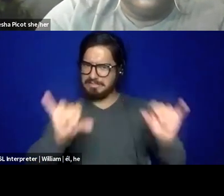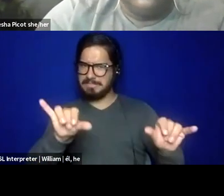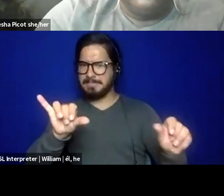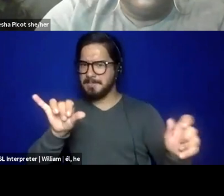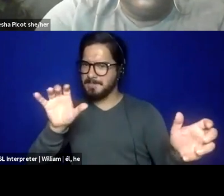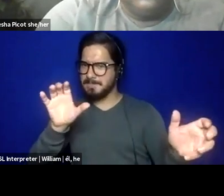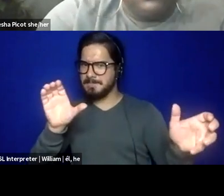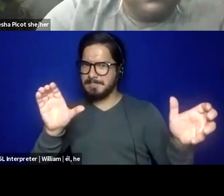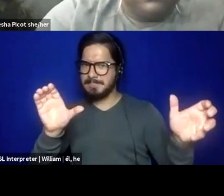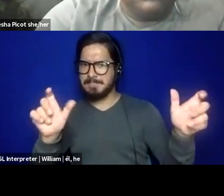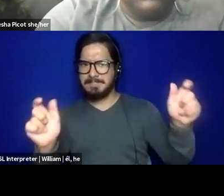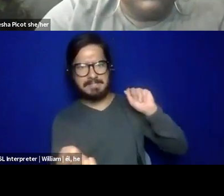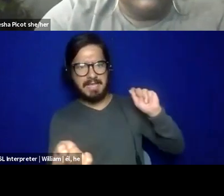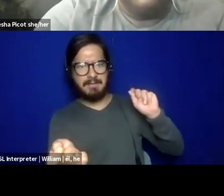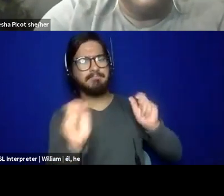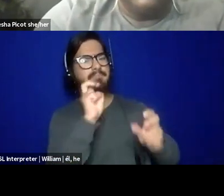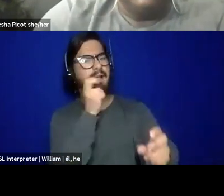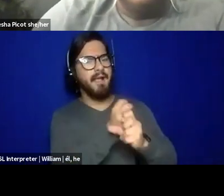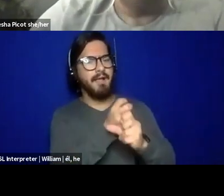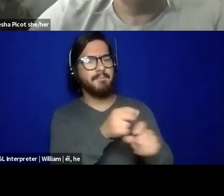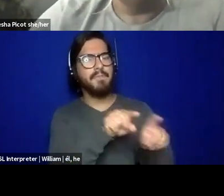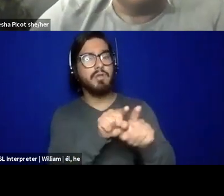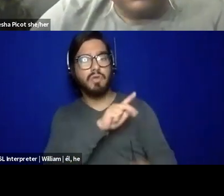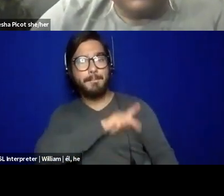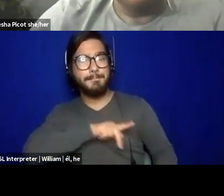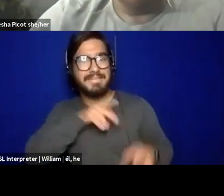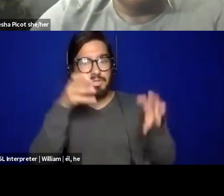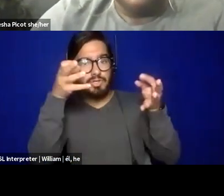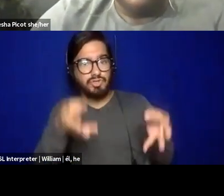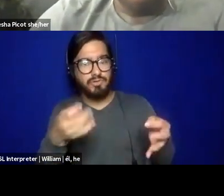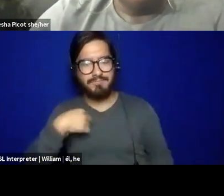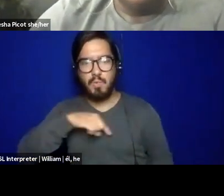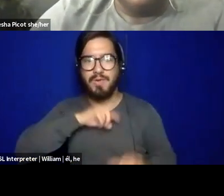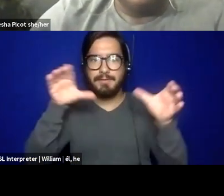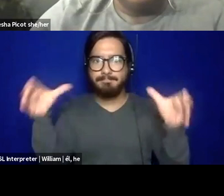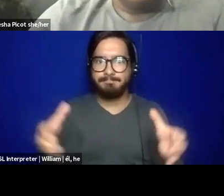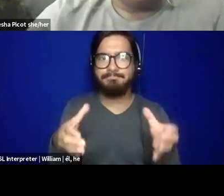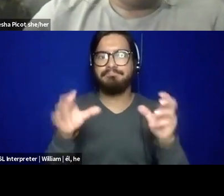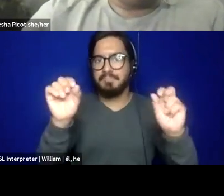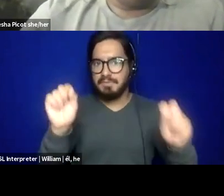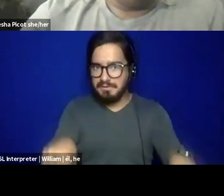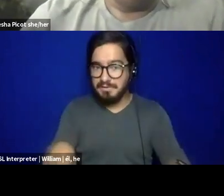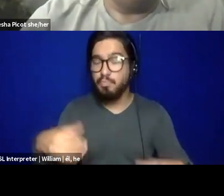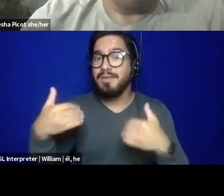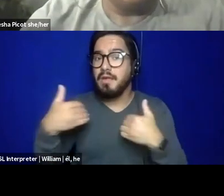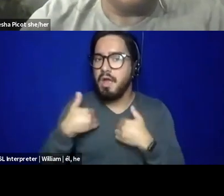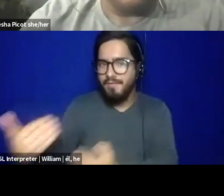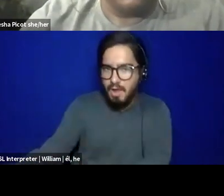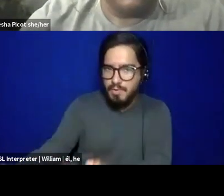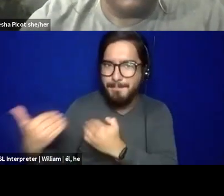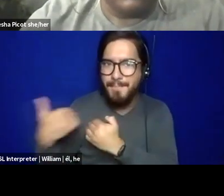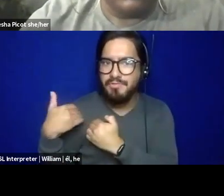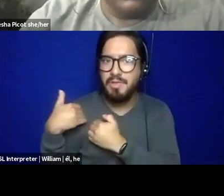also a personal choice, but we can do it together as a collective. And we have a responsibility to join